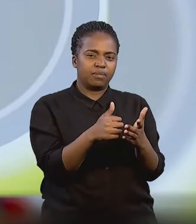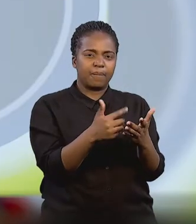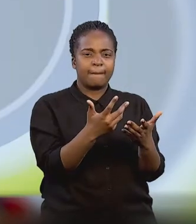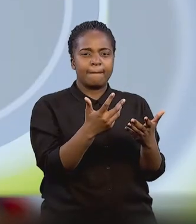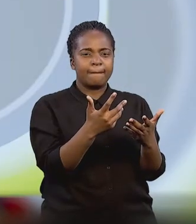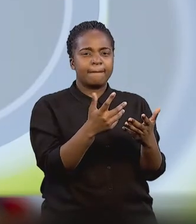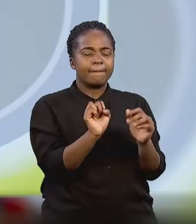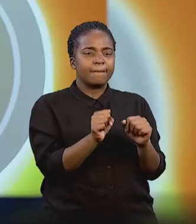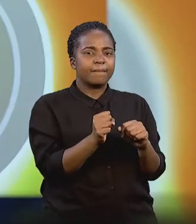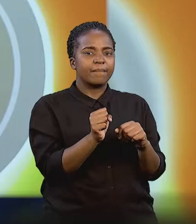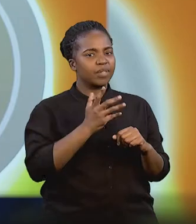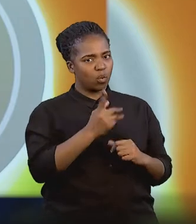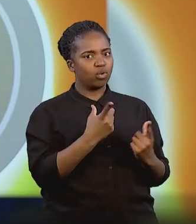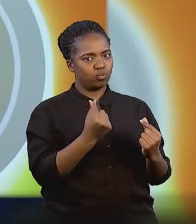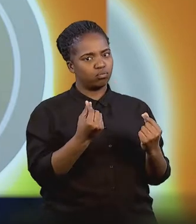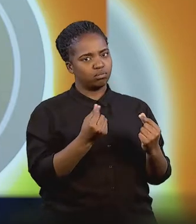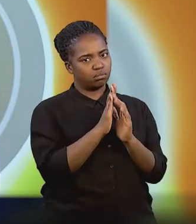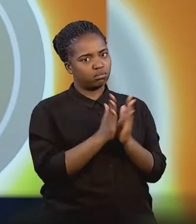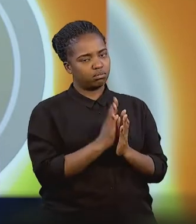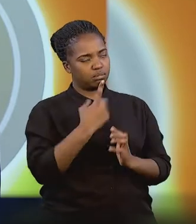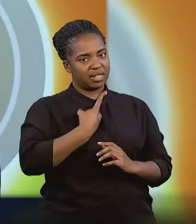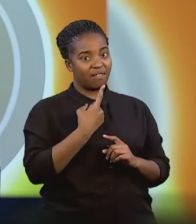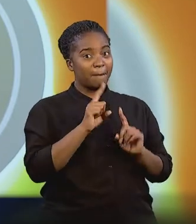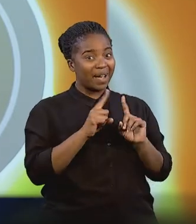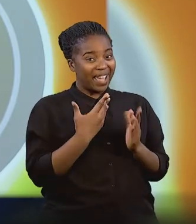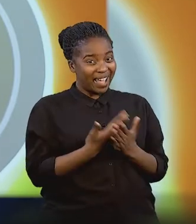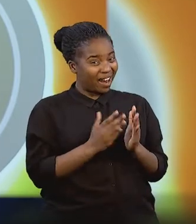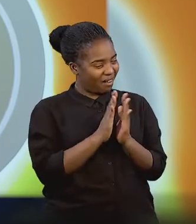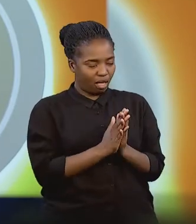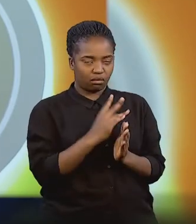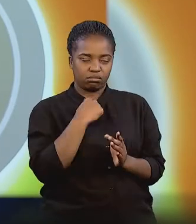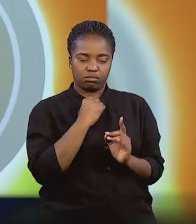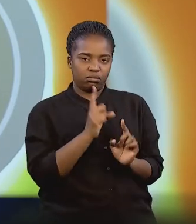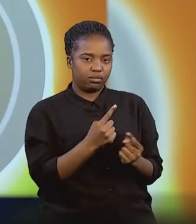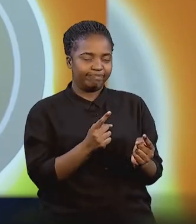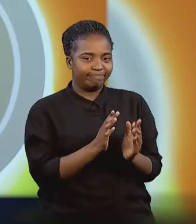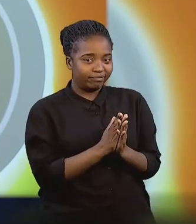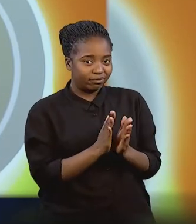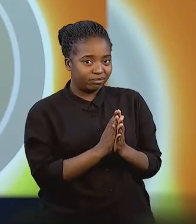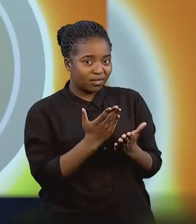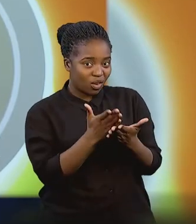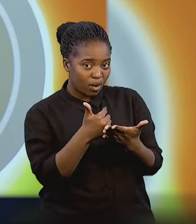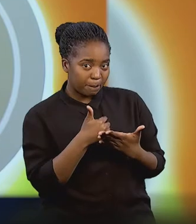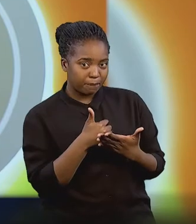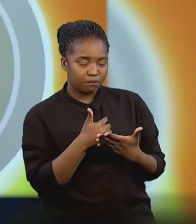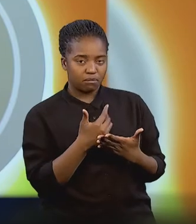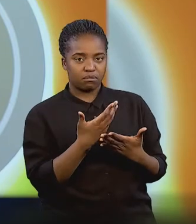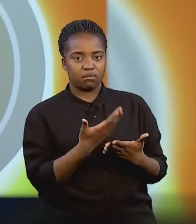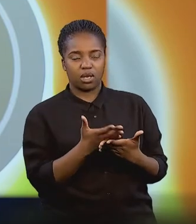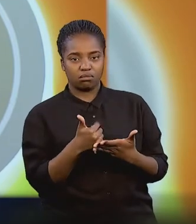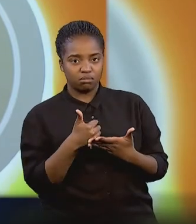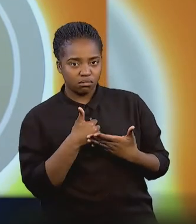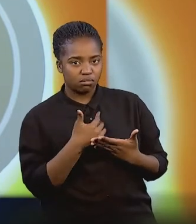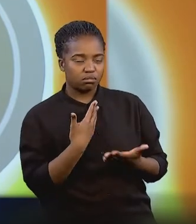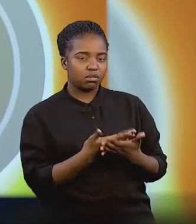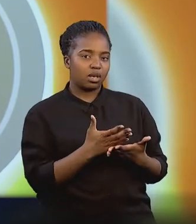Even though I still want to do everything myself, I can't do everything. Yeah. So I still need to ask, listen, can you please